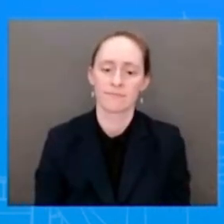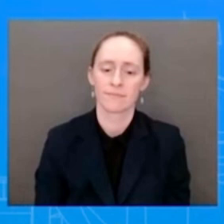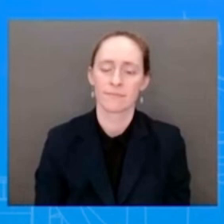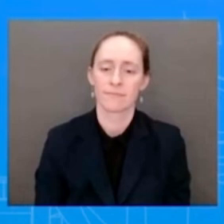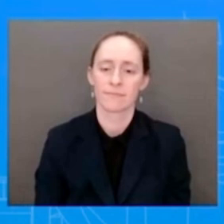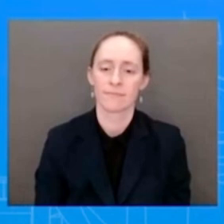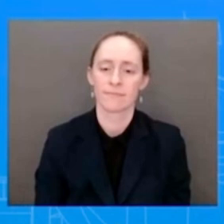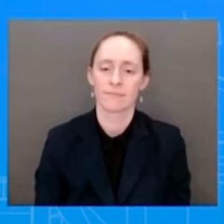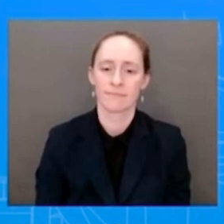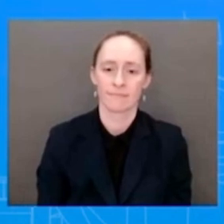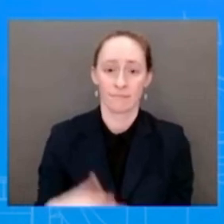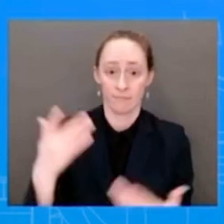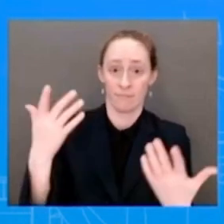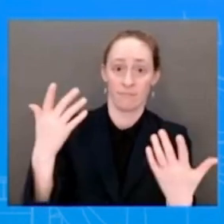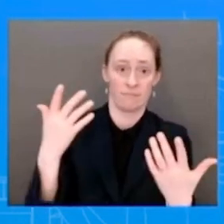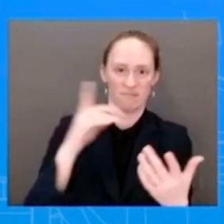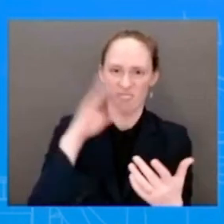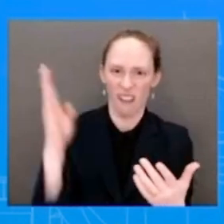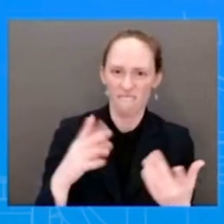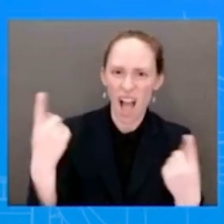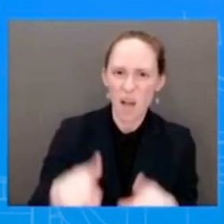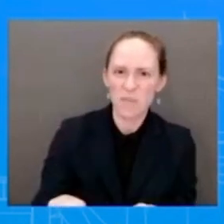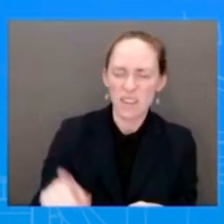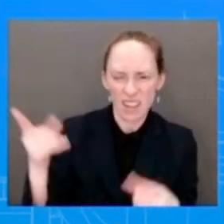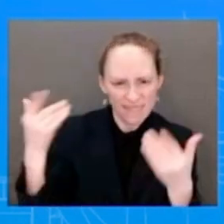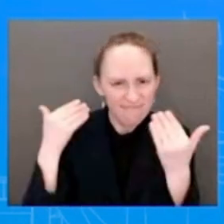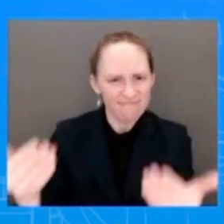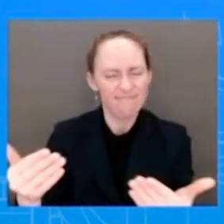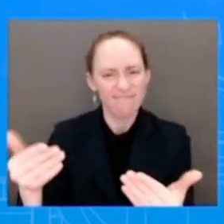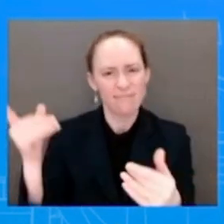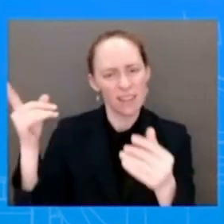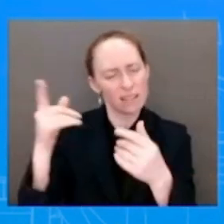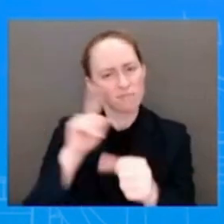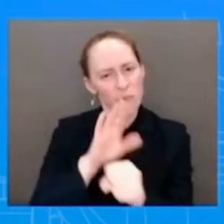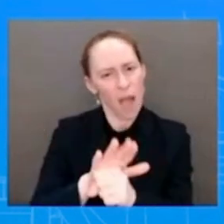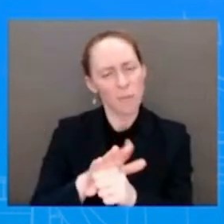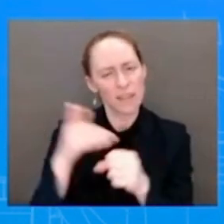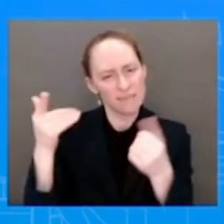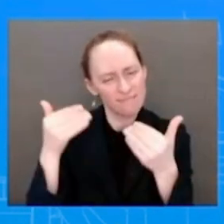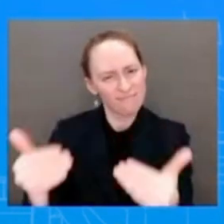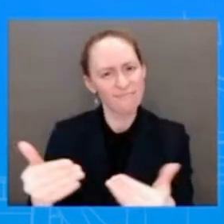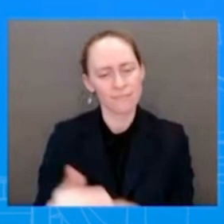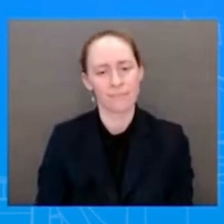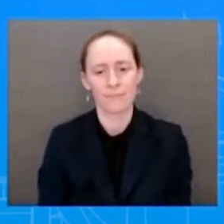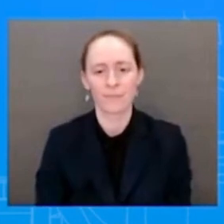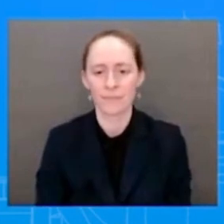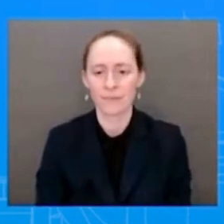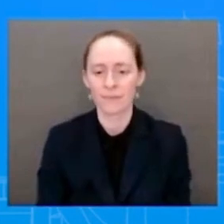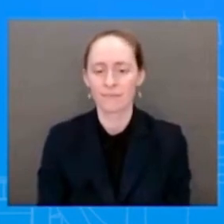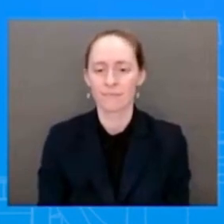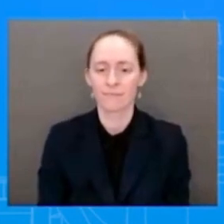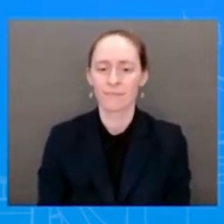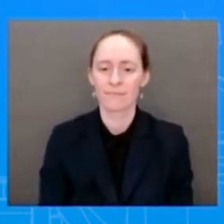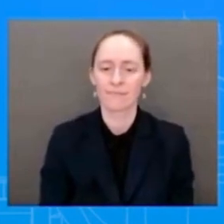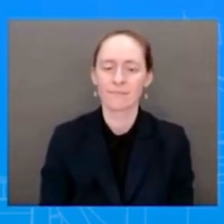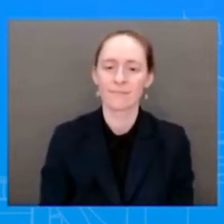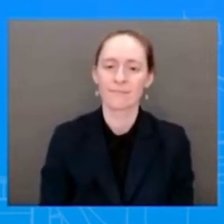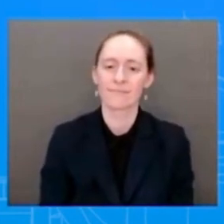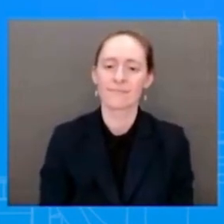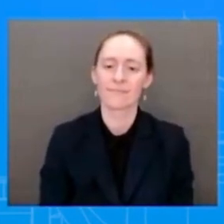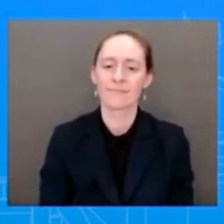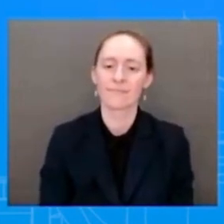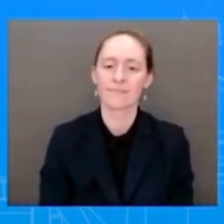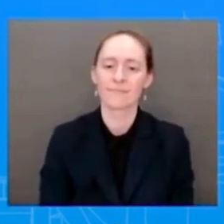shows his commitment. And him today, he's sitting down and having a conversation with the Congressional Black Caucus and